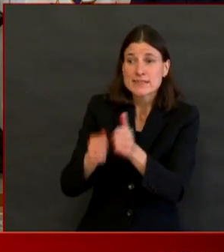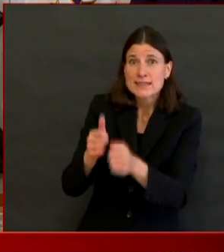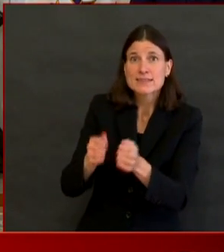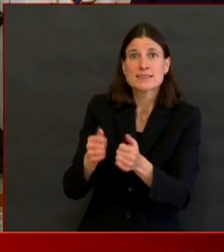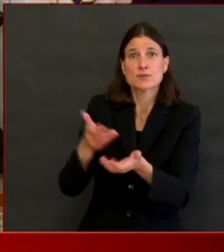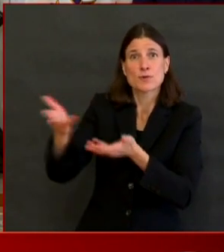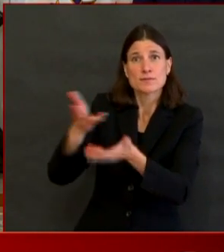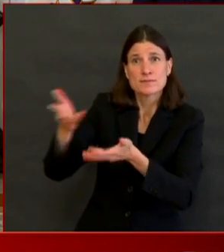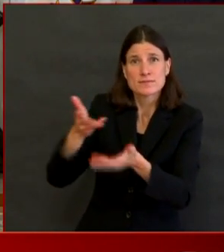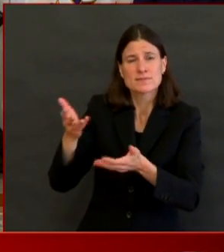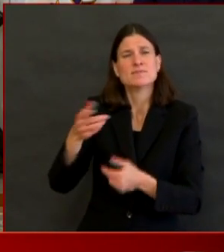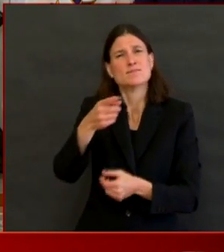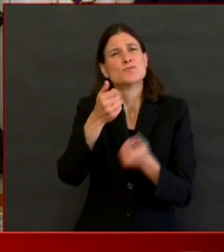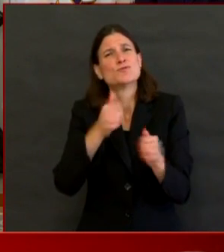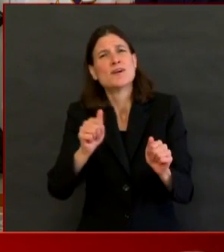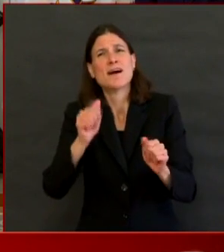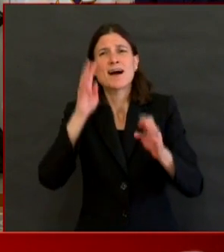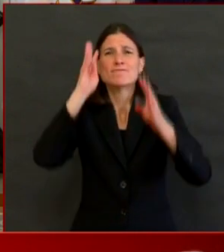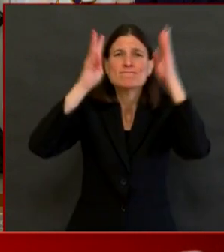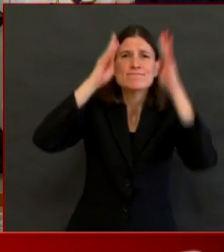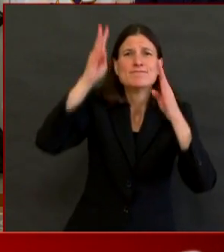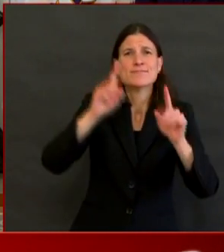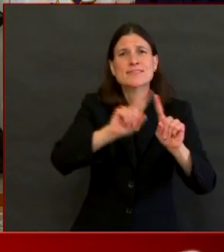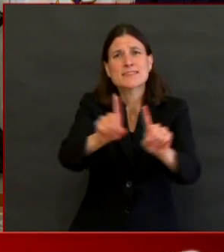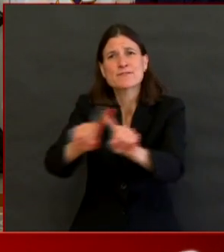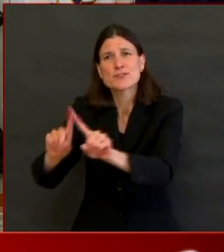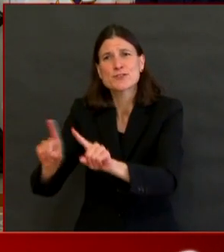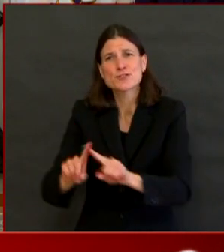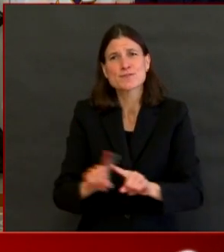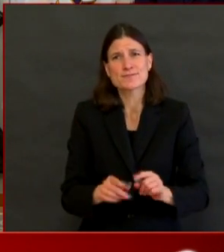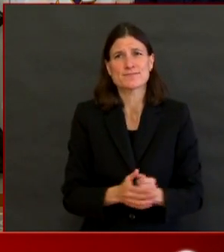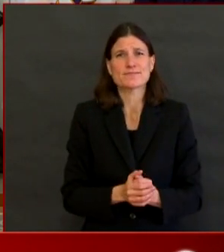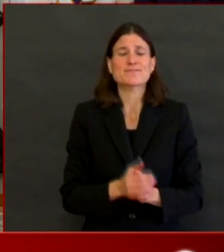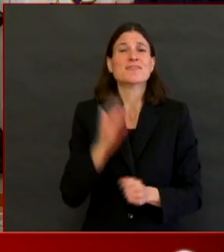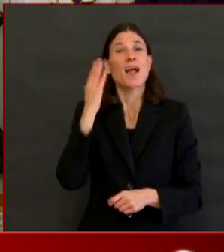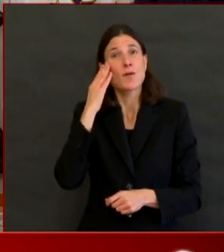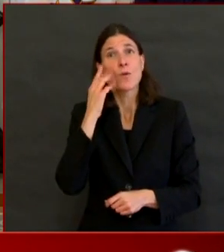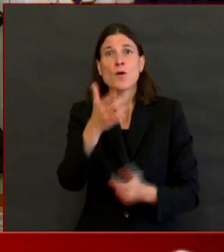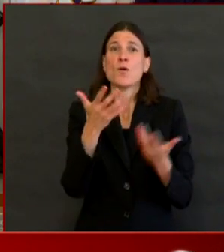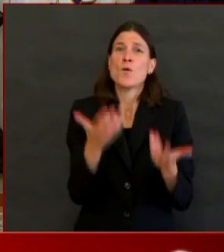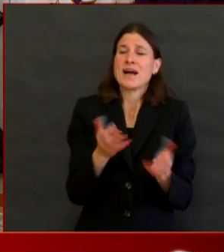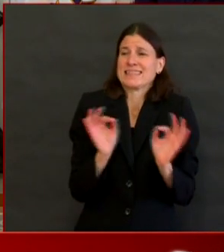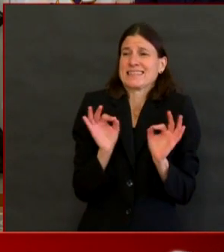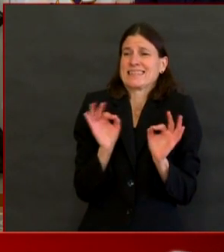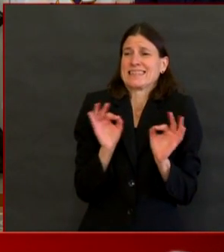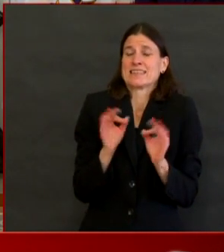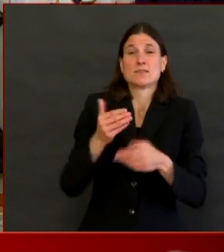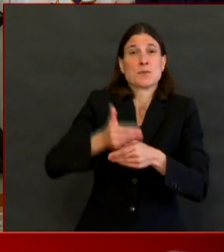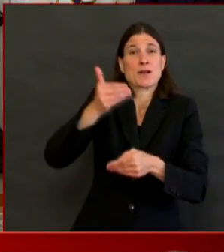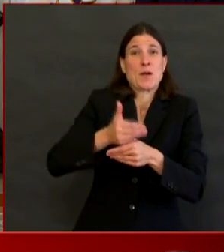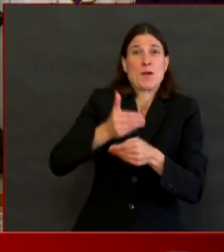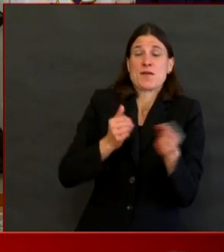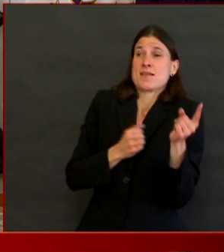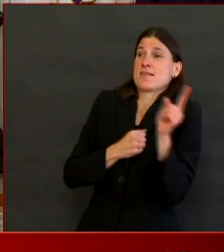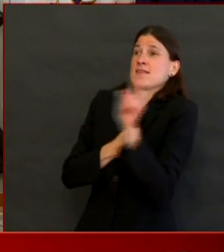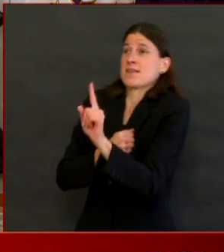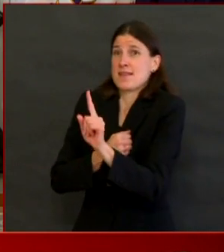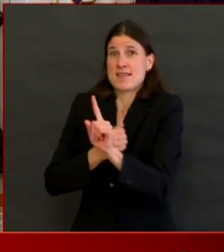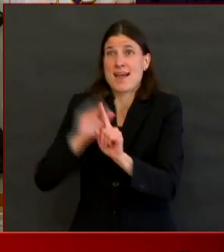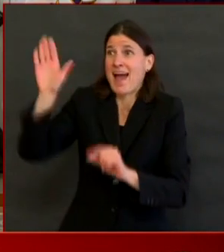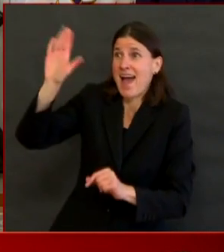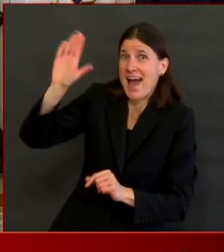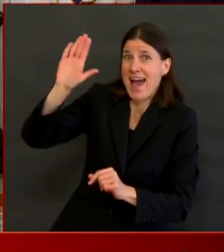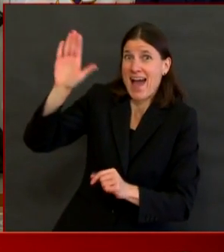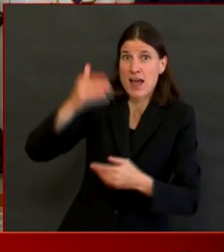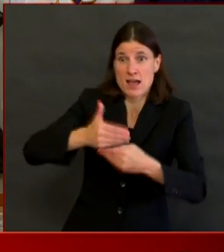windows of your loved ones at nursing homes. That was a key message on the telephone call that we had with